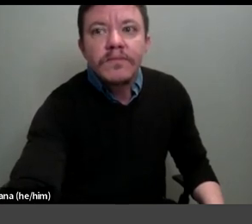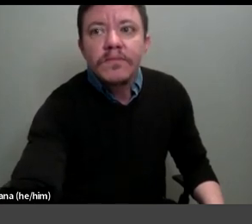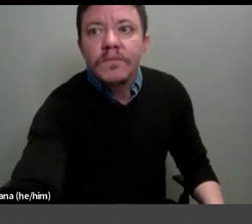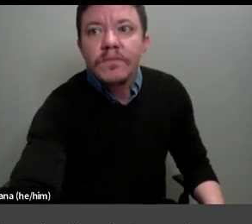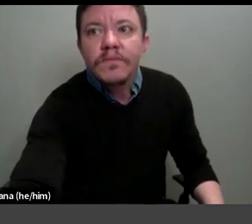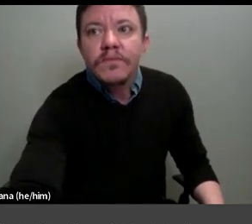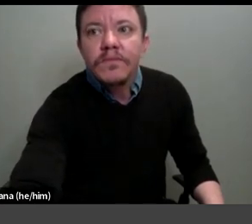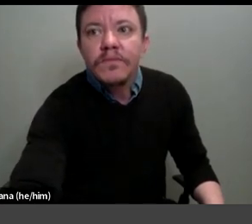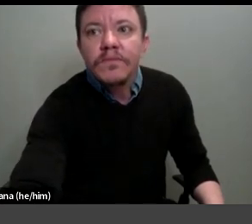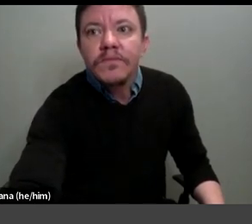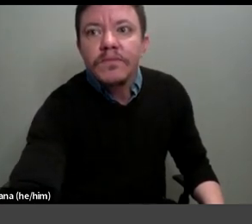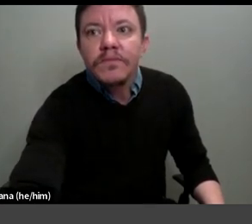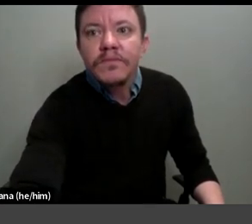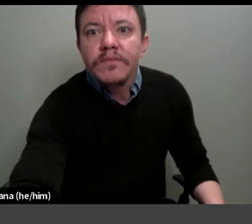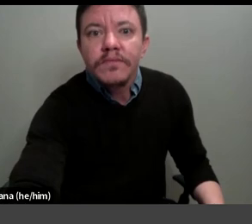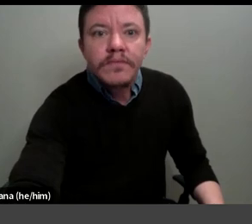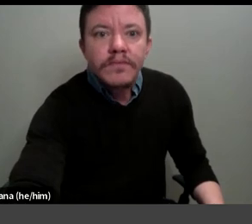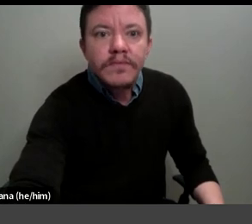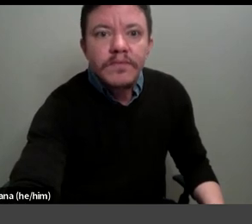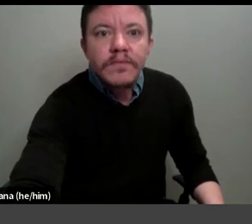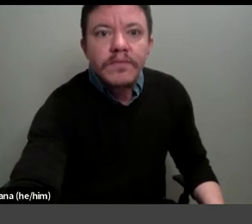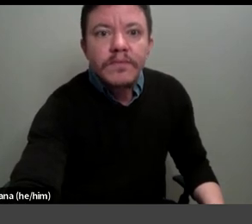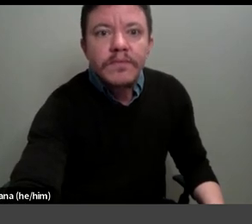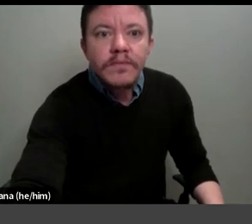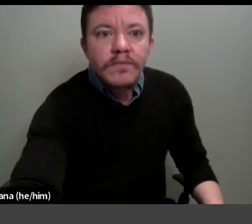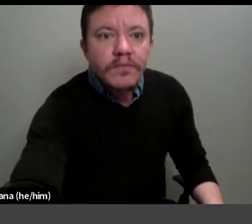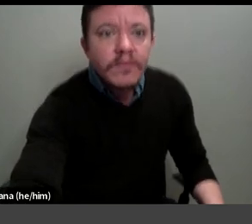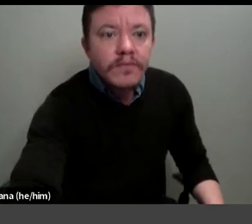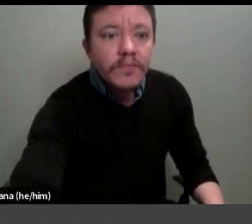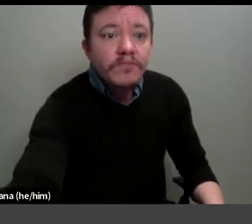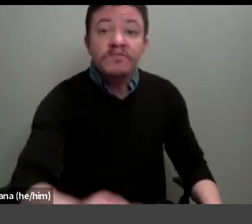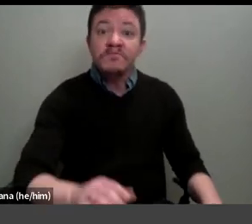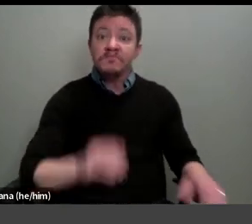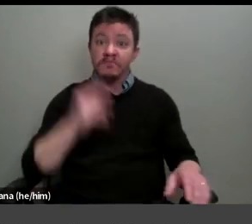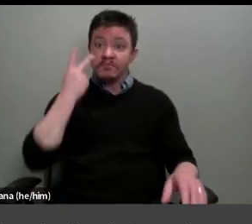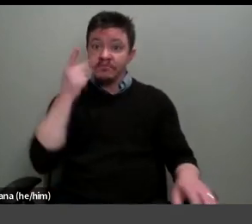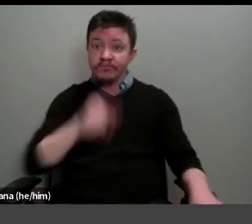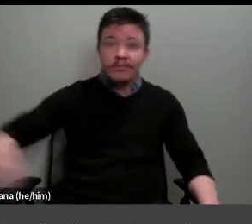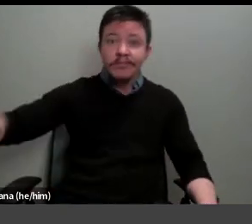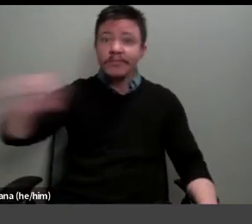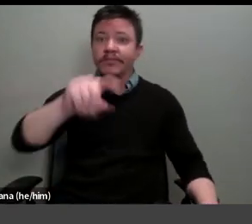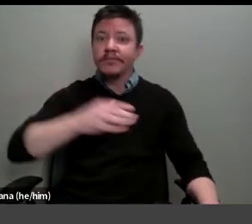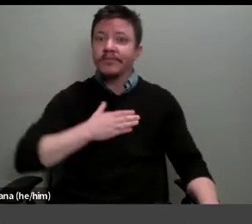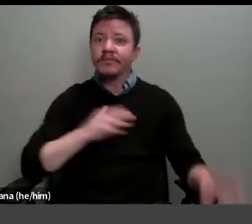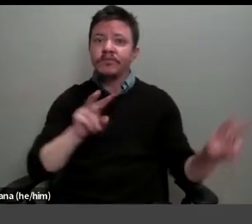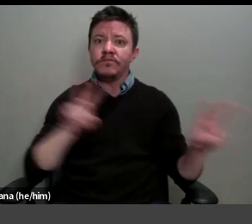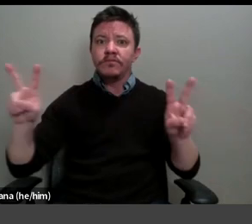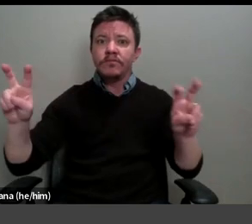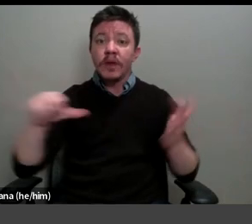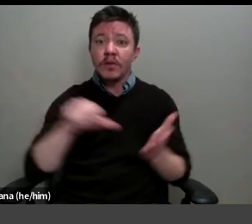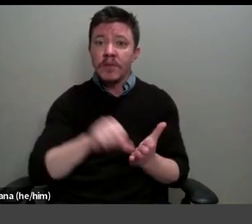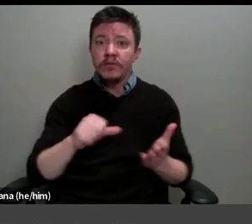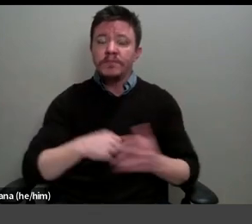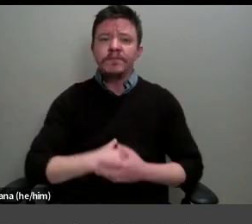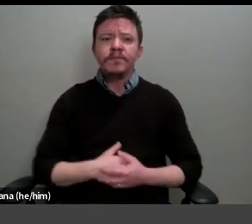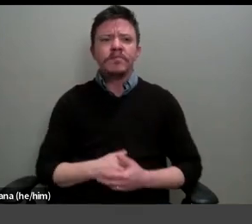OK, so I'm hoping you can all that everyone can can see this and see my title page. The the subject of